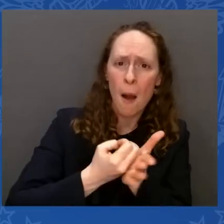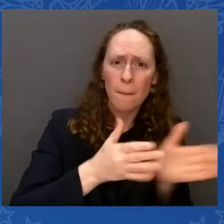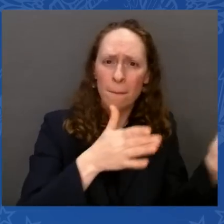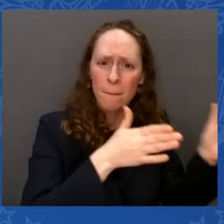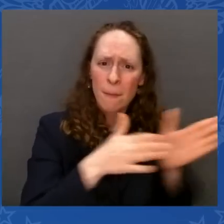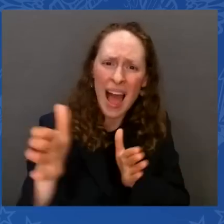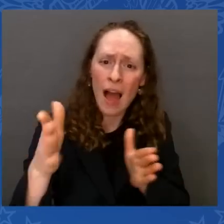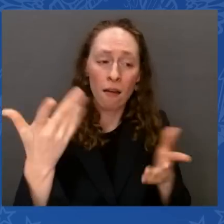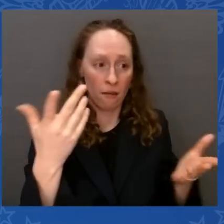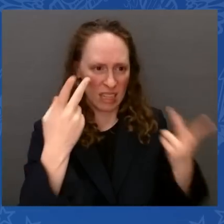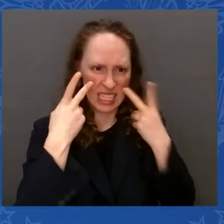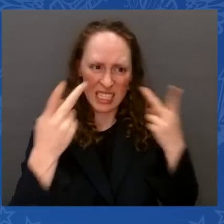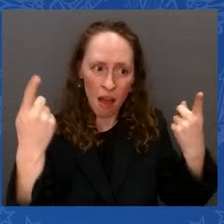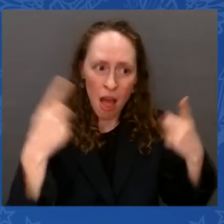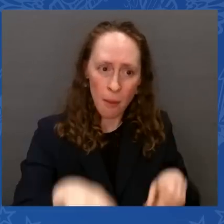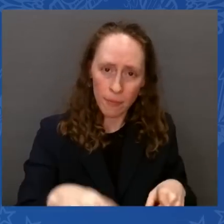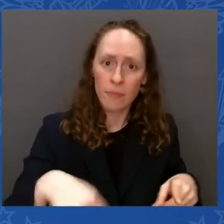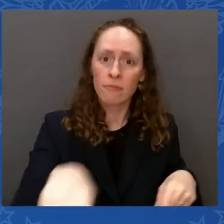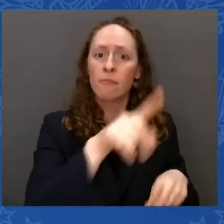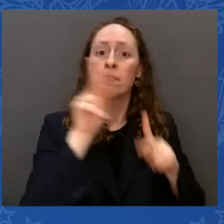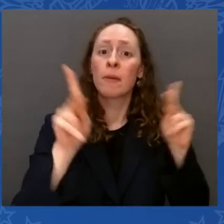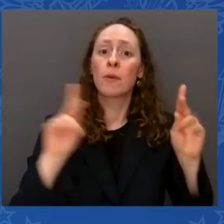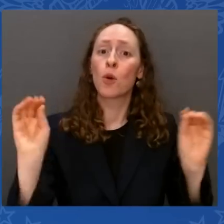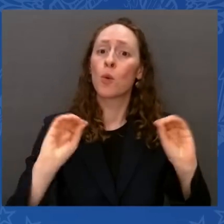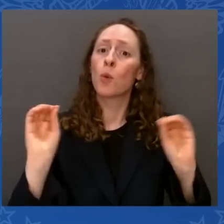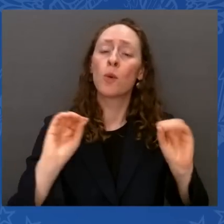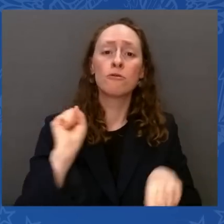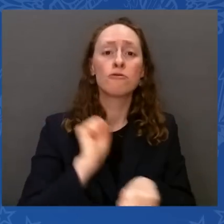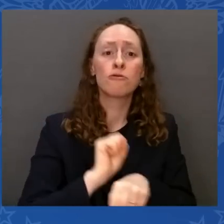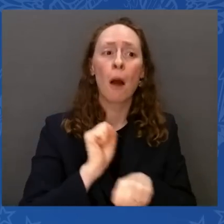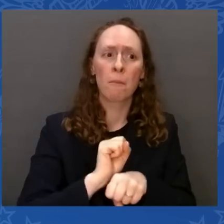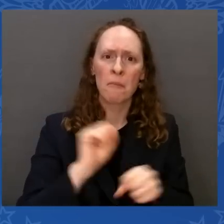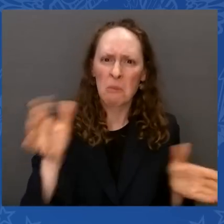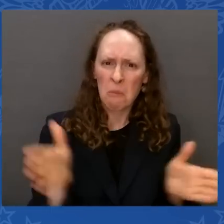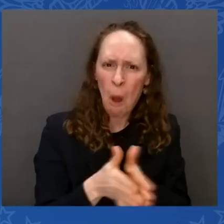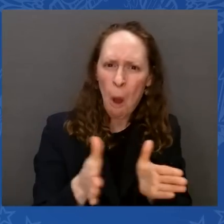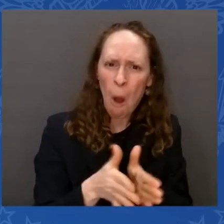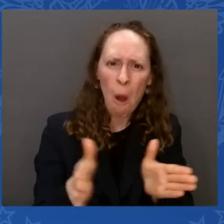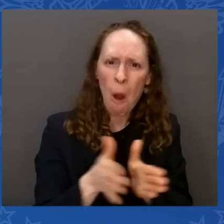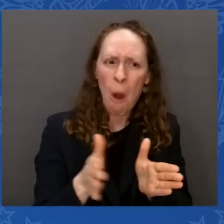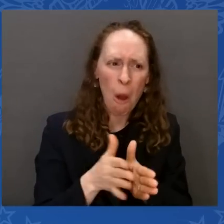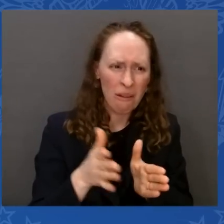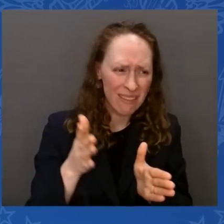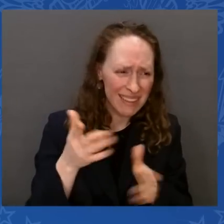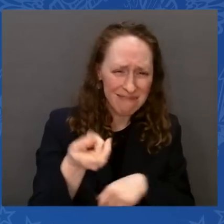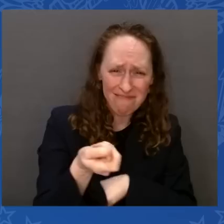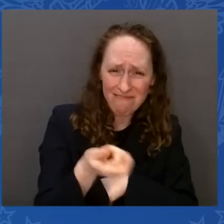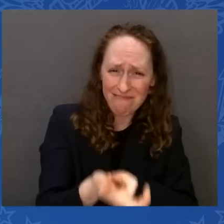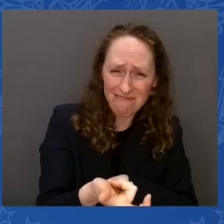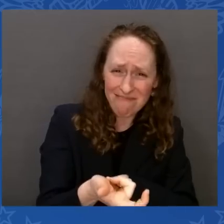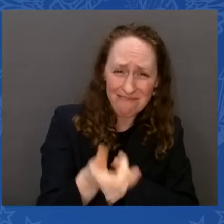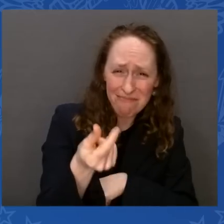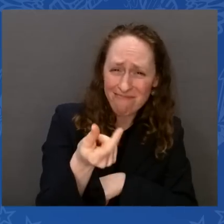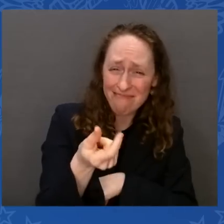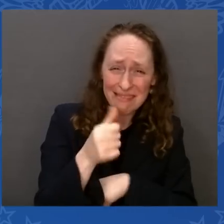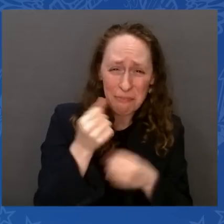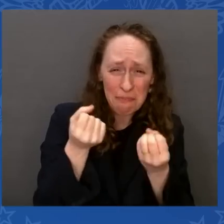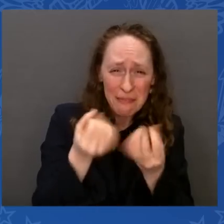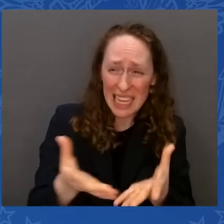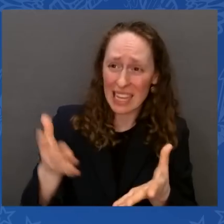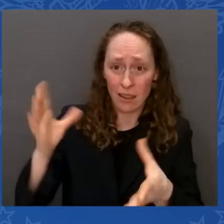here in the United States of America. The Biden economy has increased wages for everyday